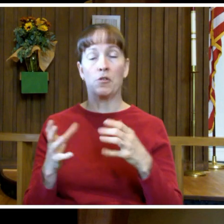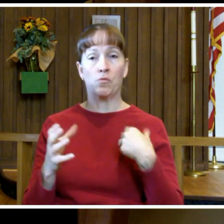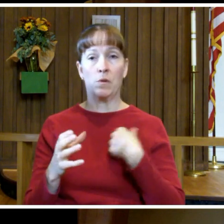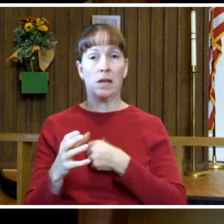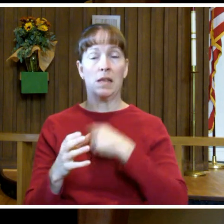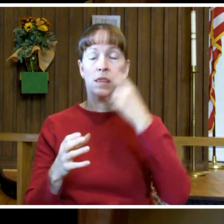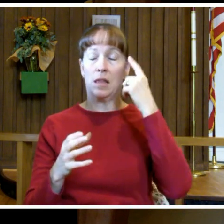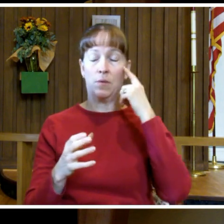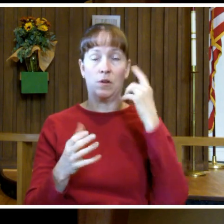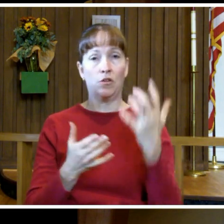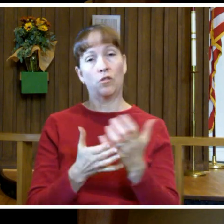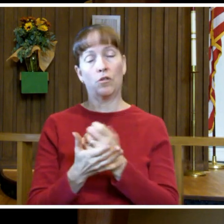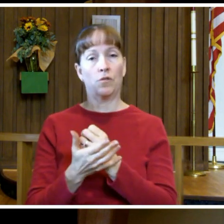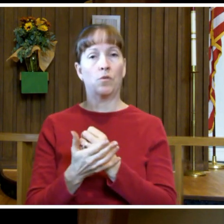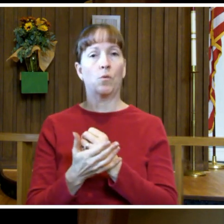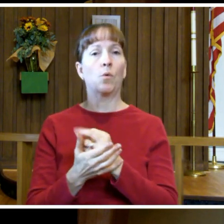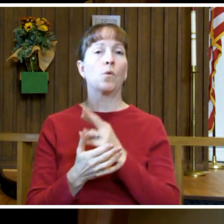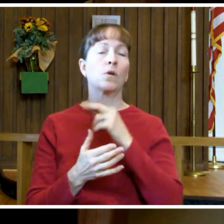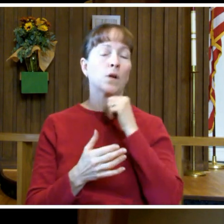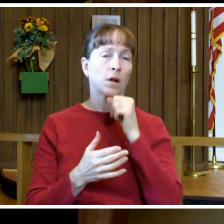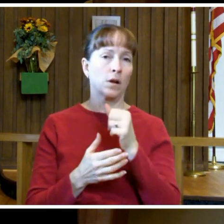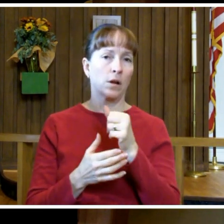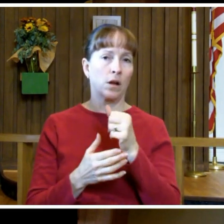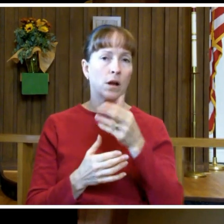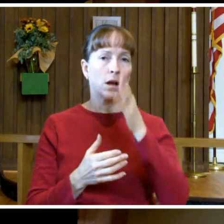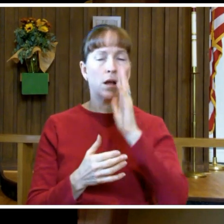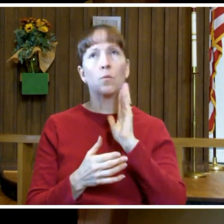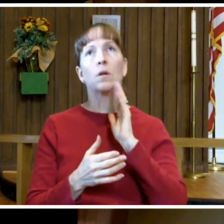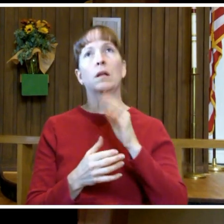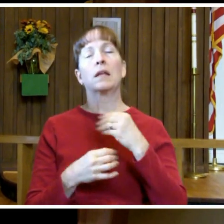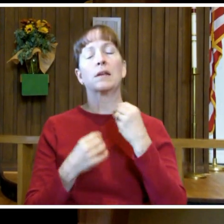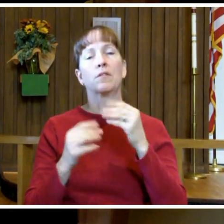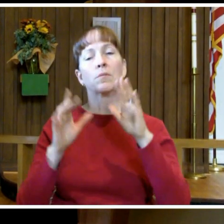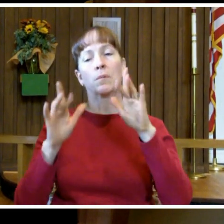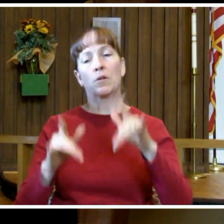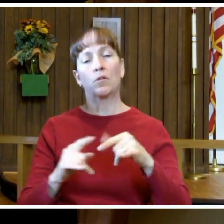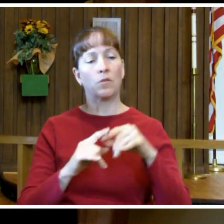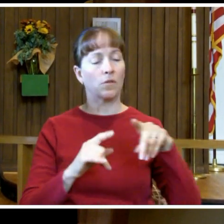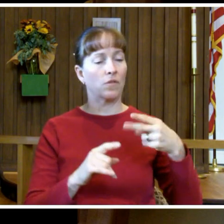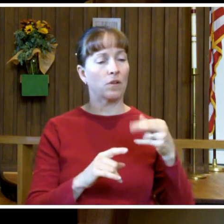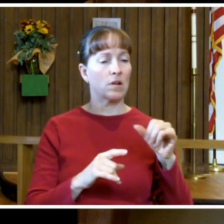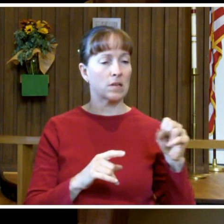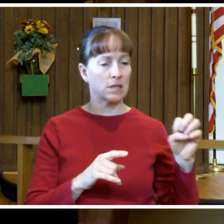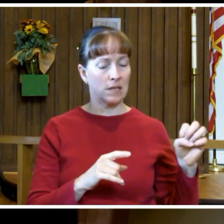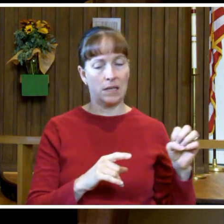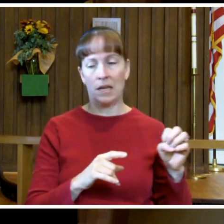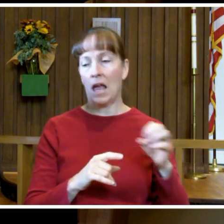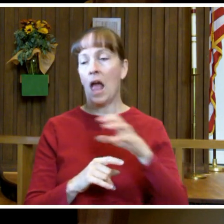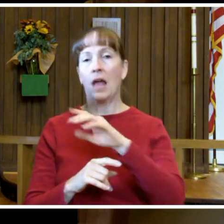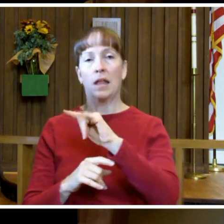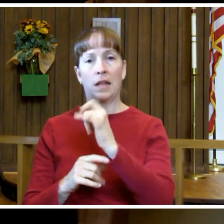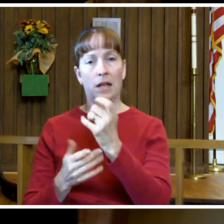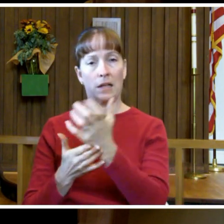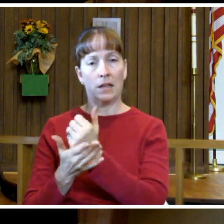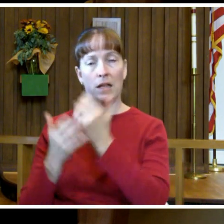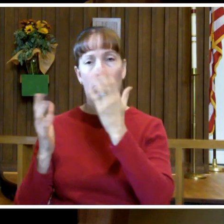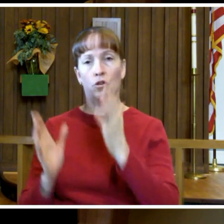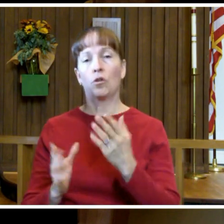make ourselves of God's mercy. God will be as mercy to the Pharisee as to the tax collector.